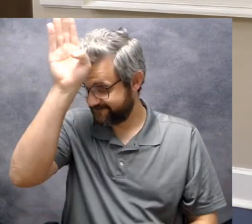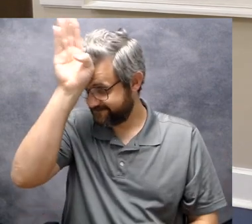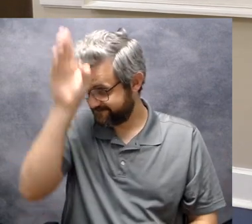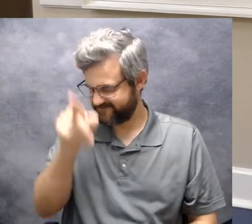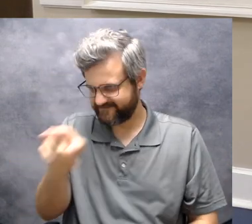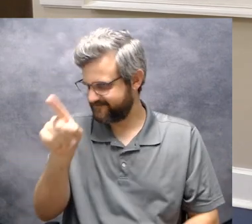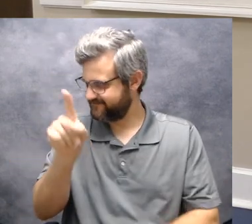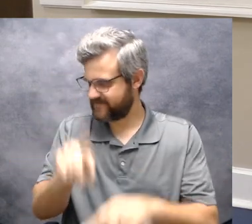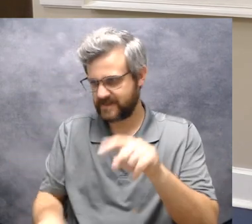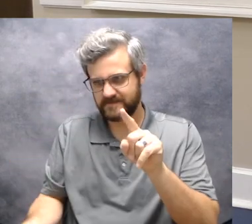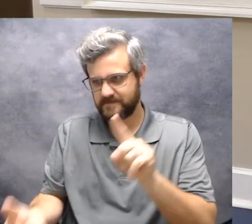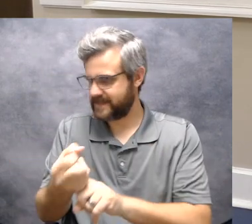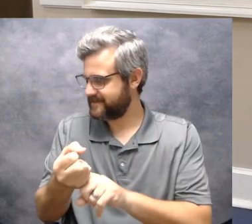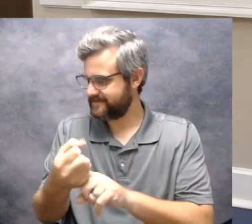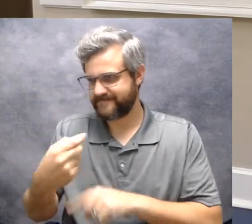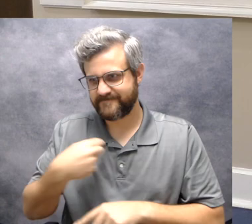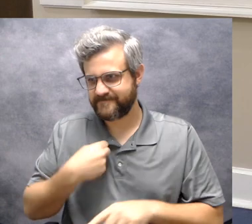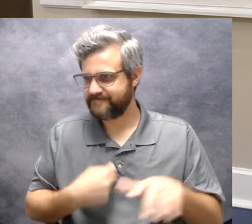shark he's